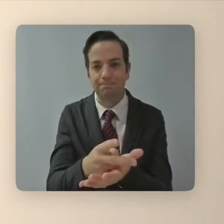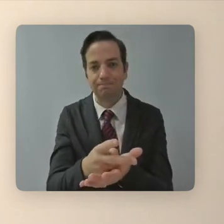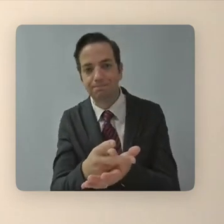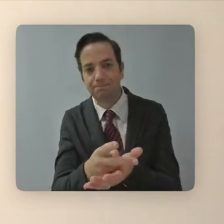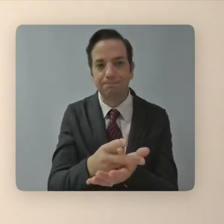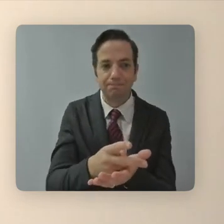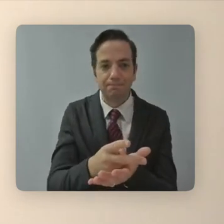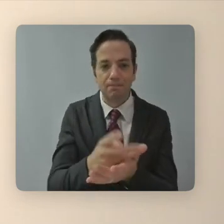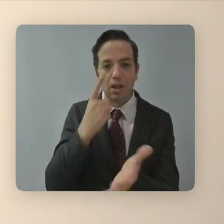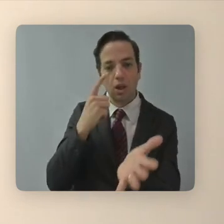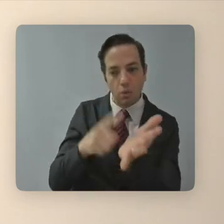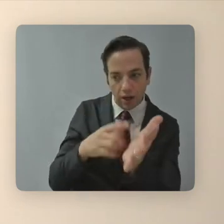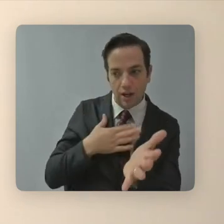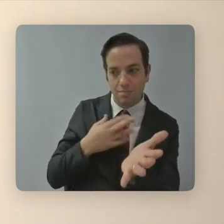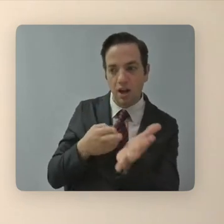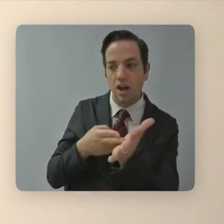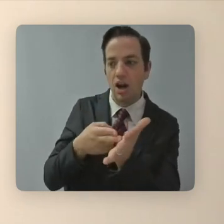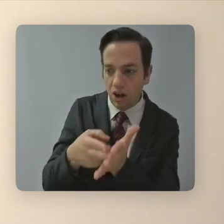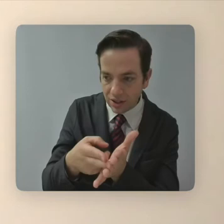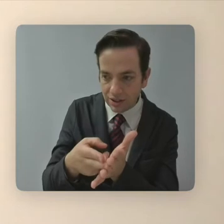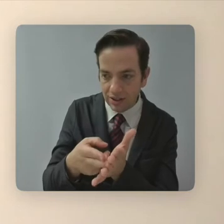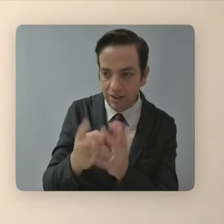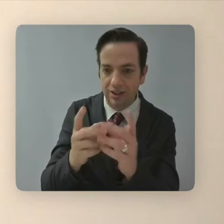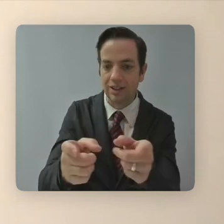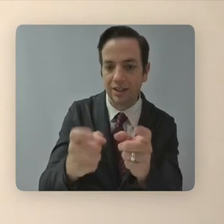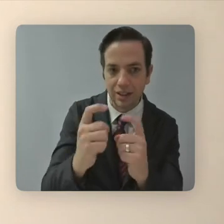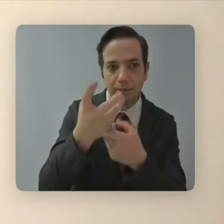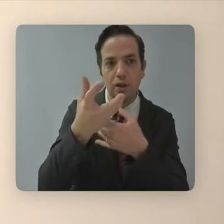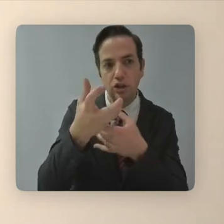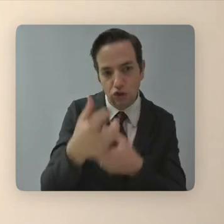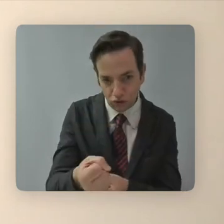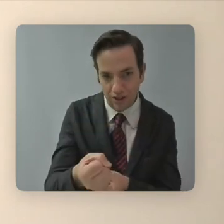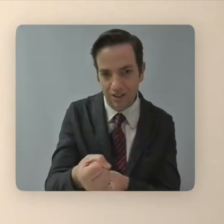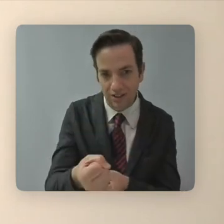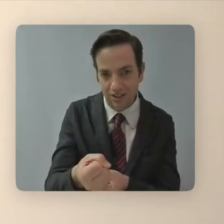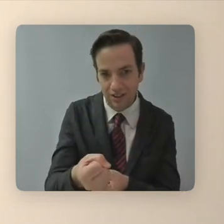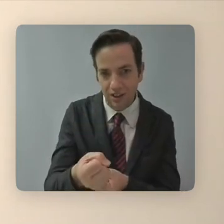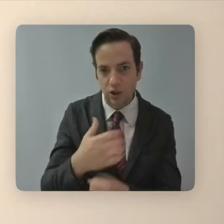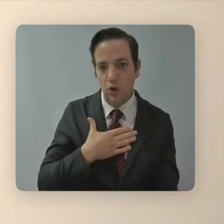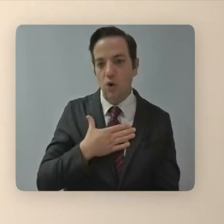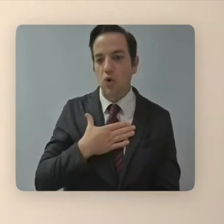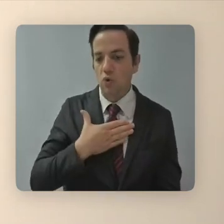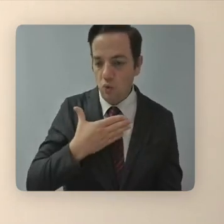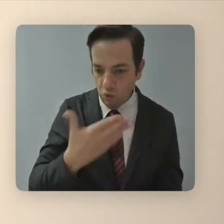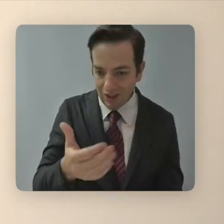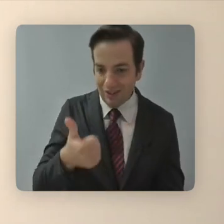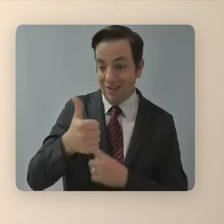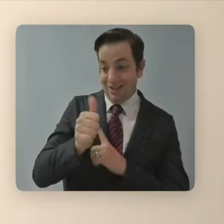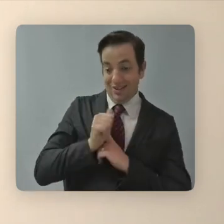a certain kind of honesty and trust and authenticity and vulnerability in the conversations